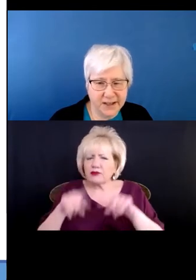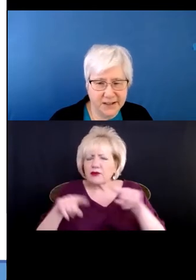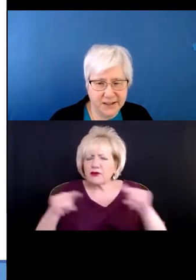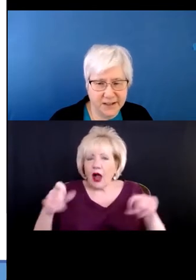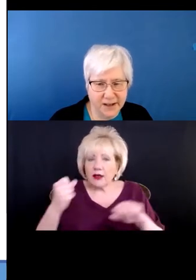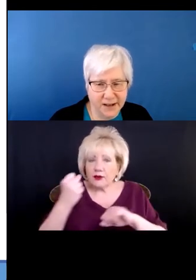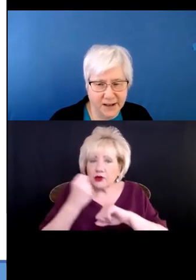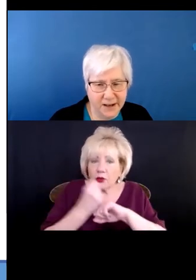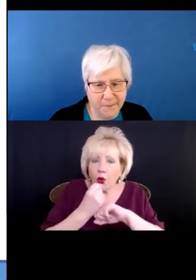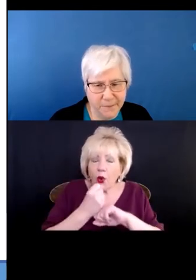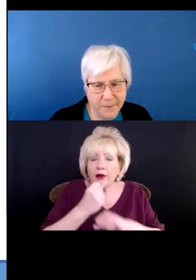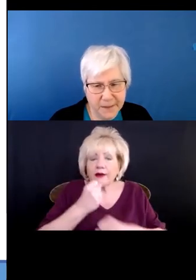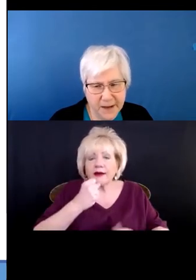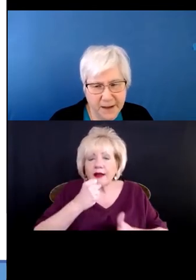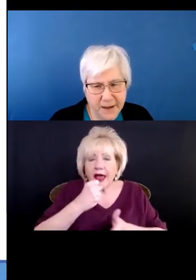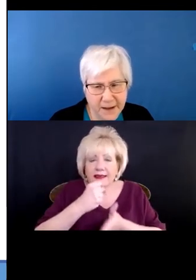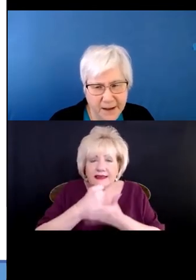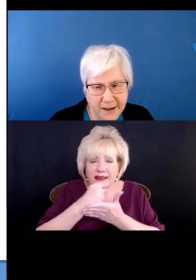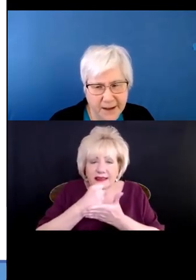assistance.